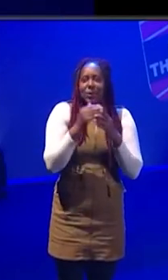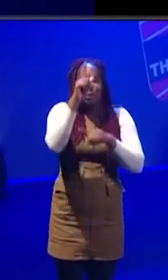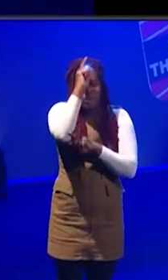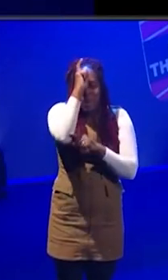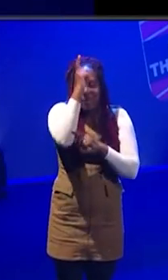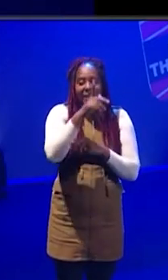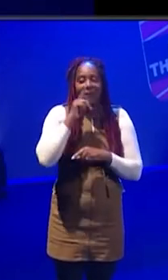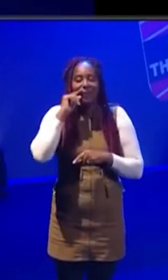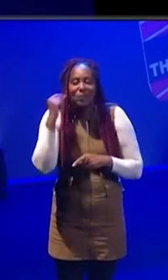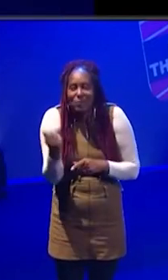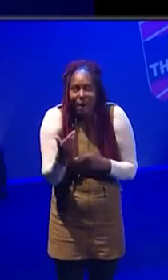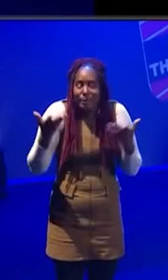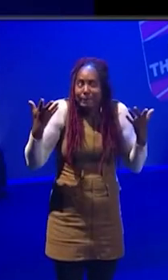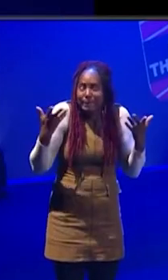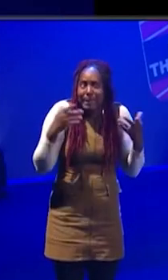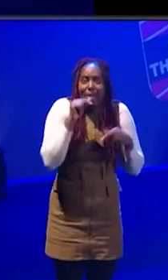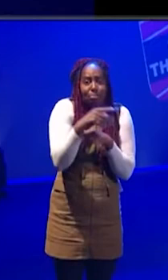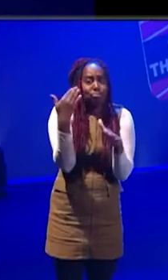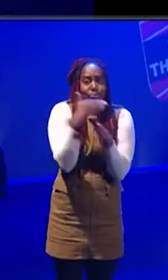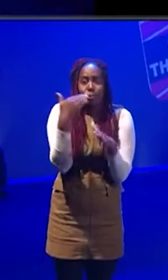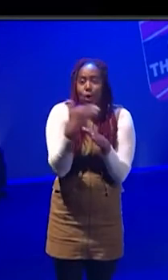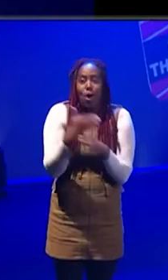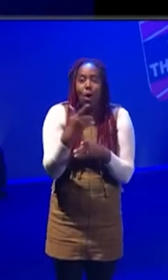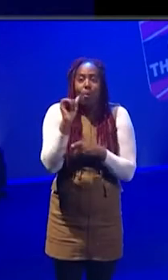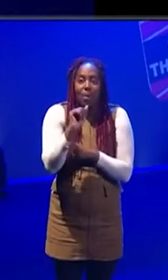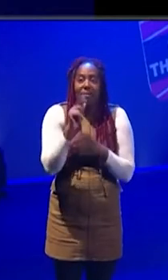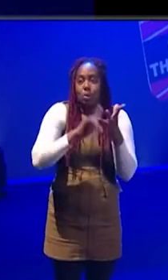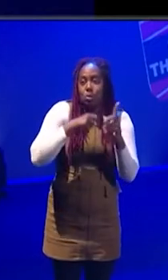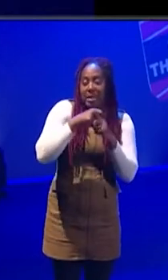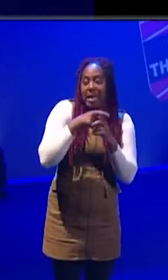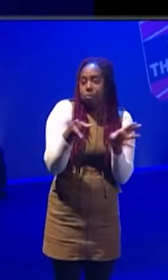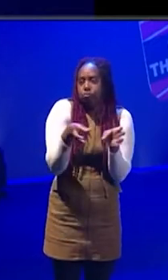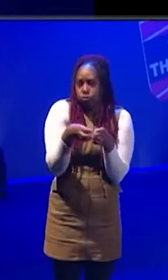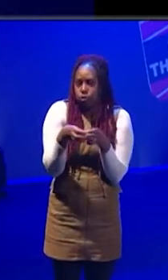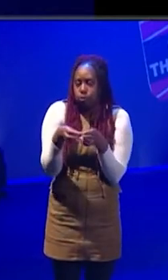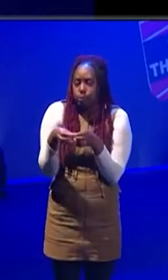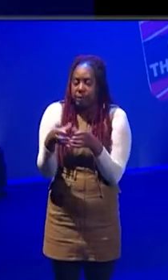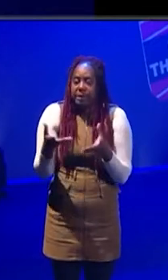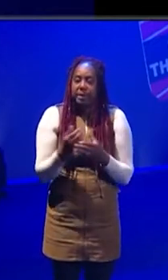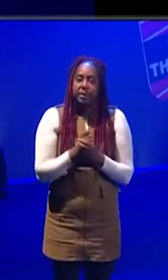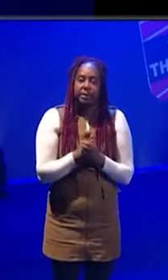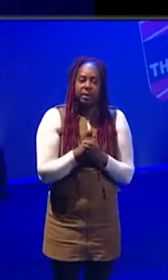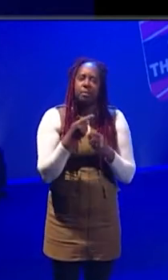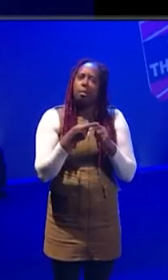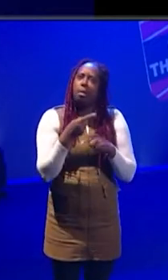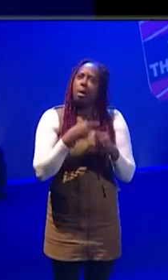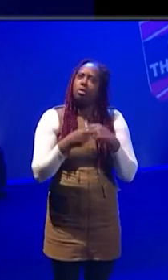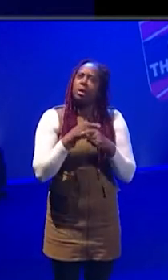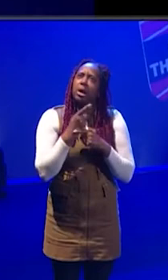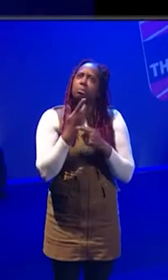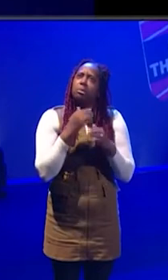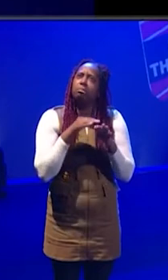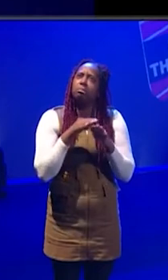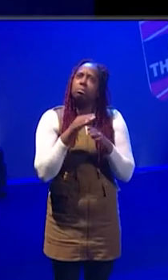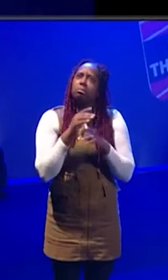those jobs were with a UK team. So as a team, I think largely we rehearsed